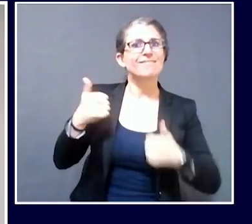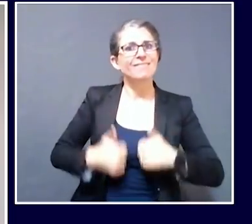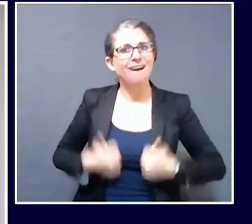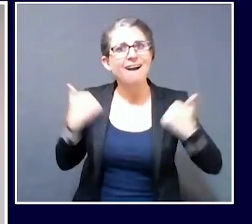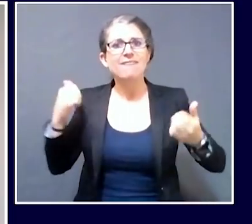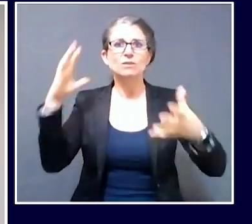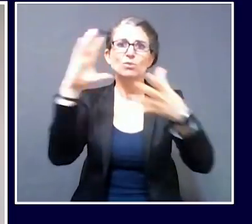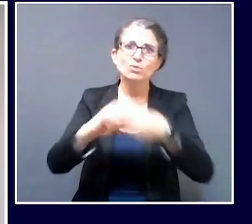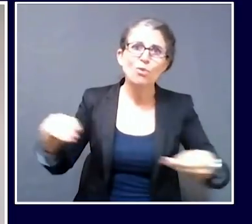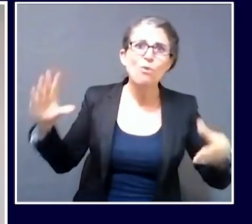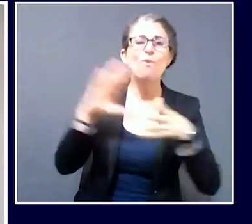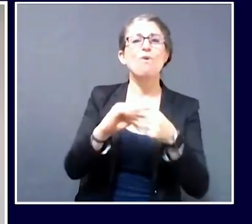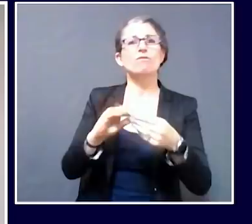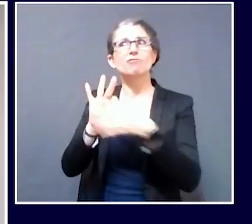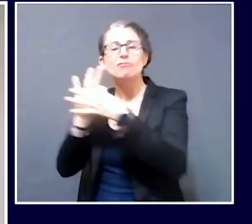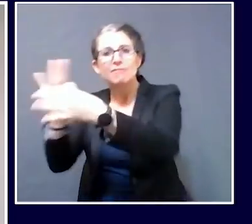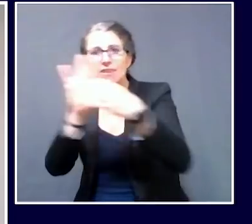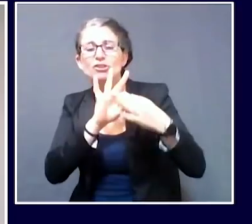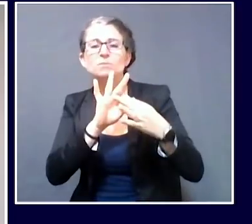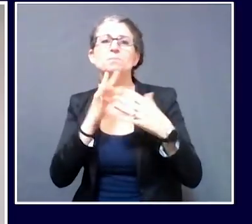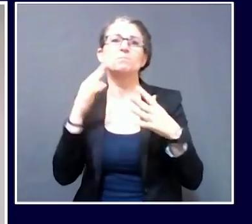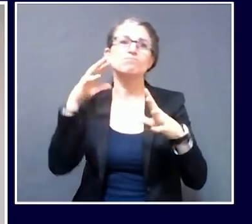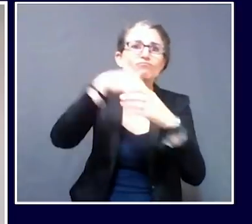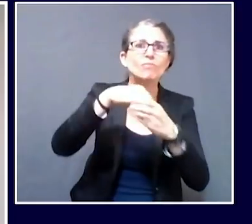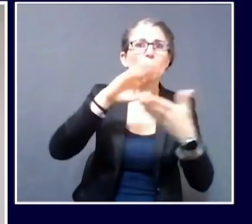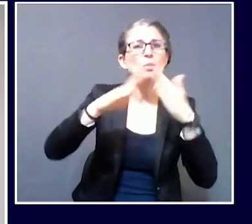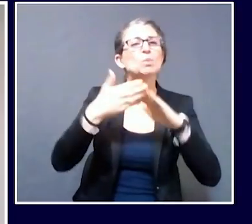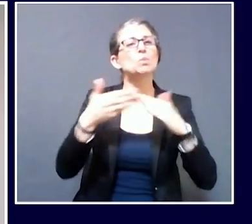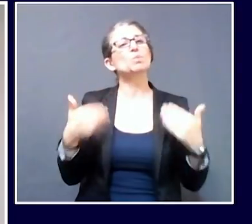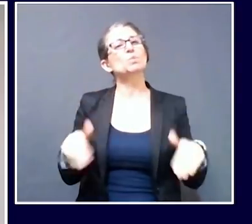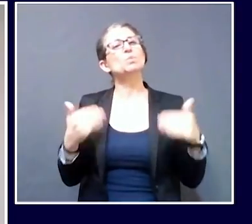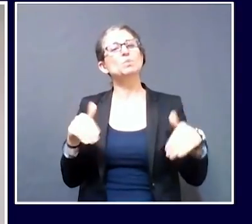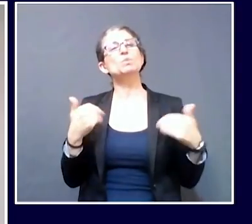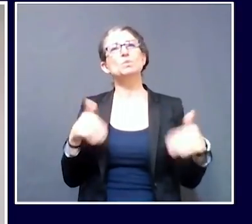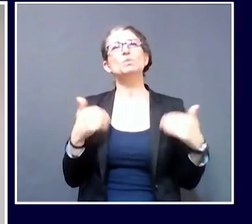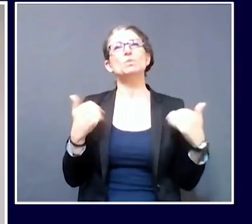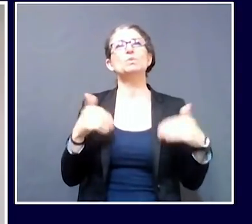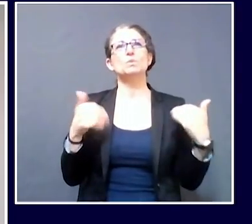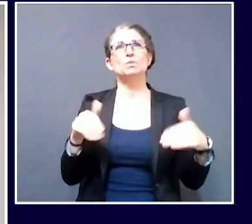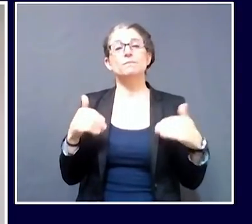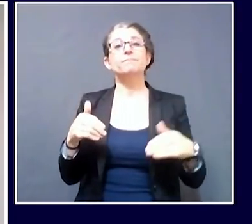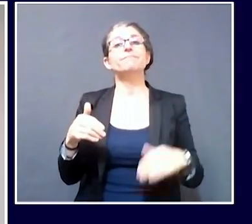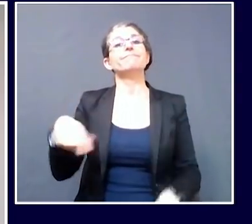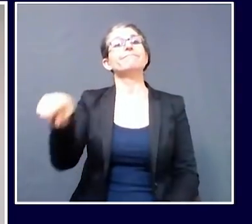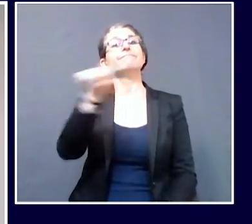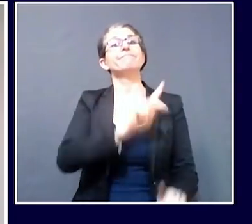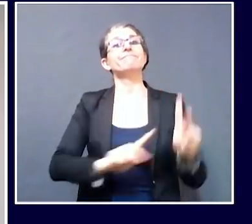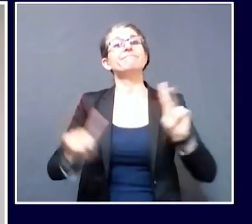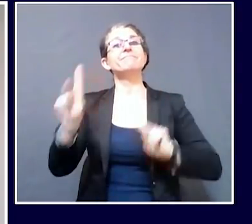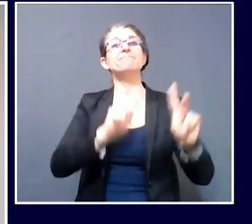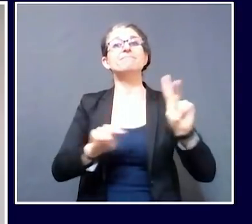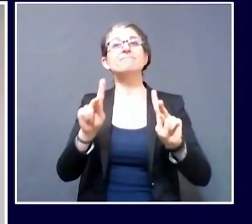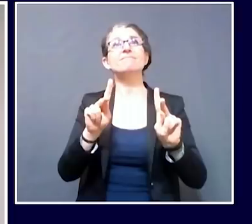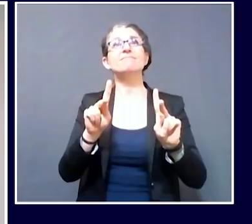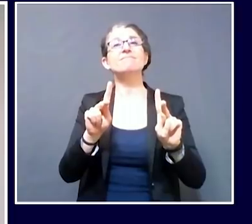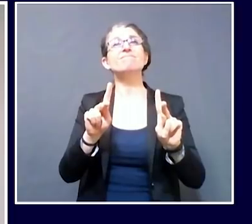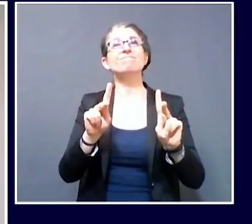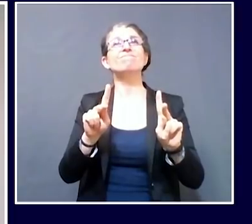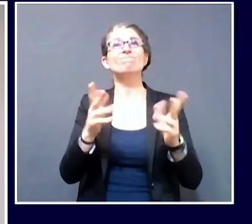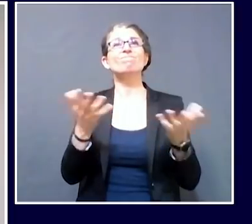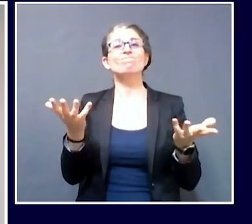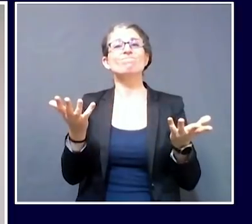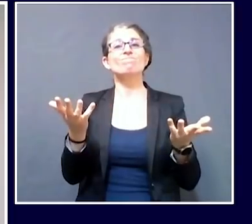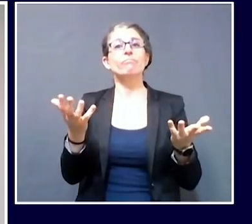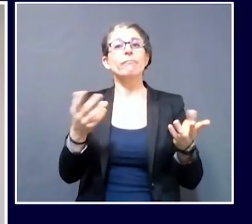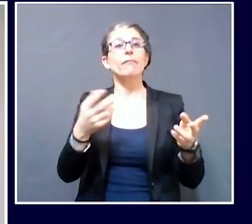In many instances, those are individuals who have been severely injured or harmed, or in many cases, who have